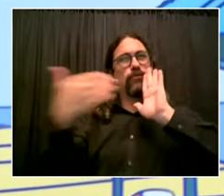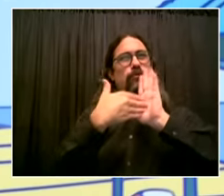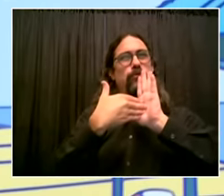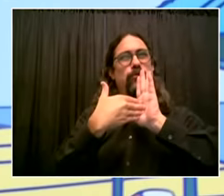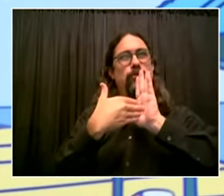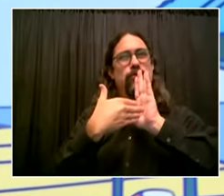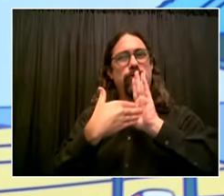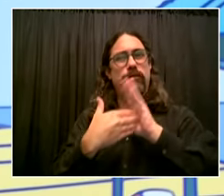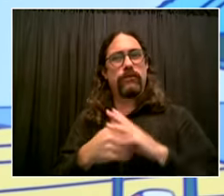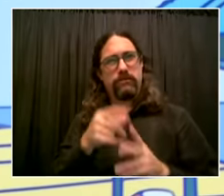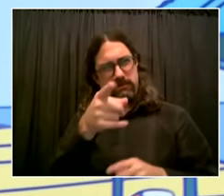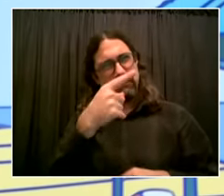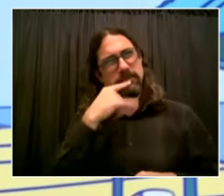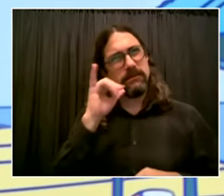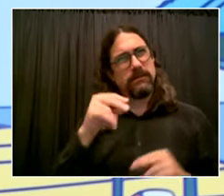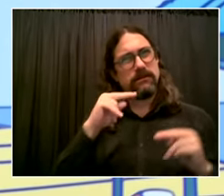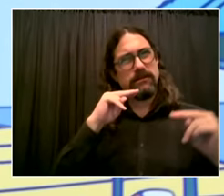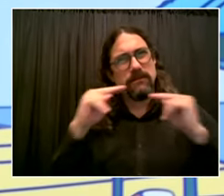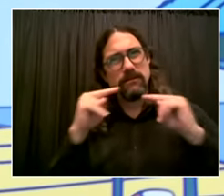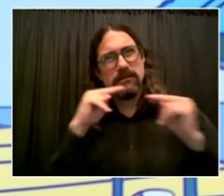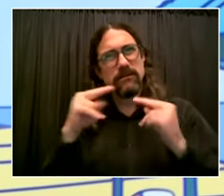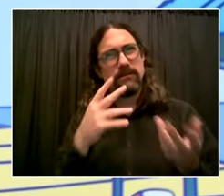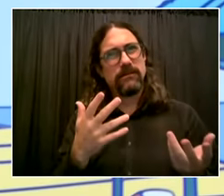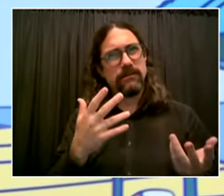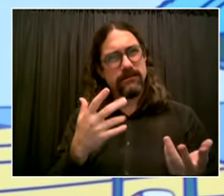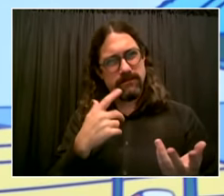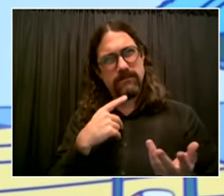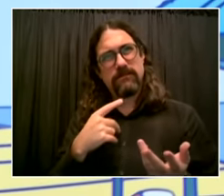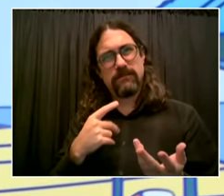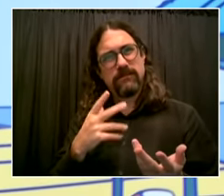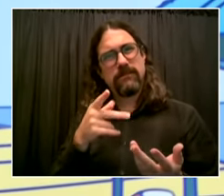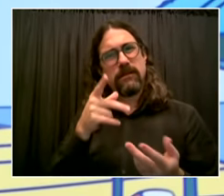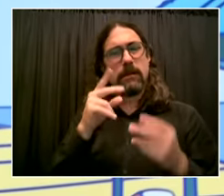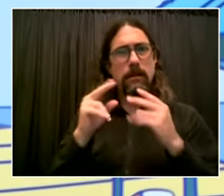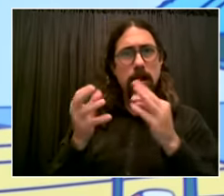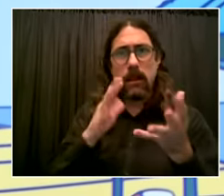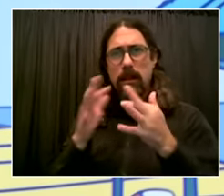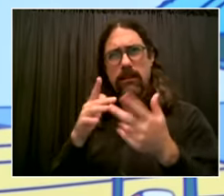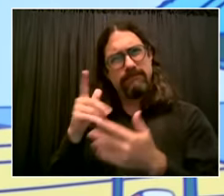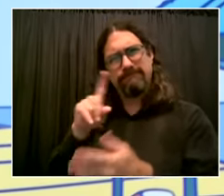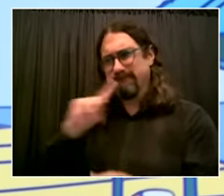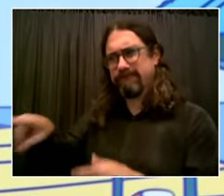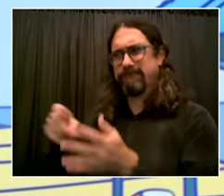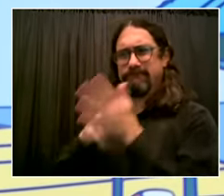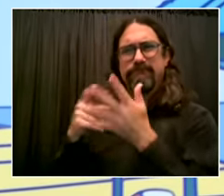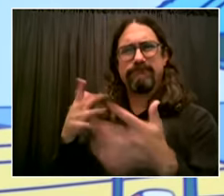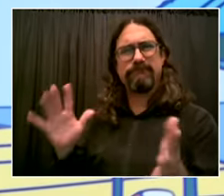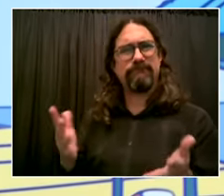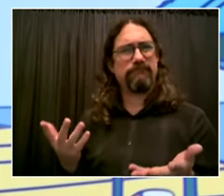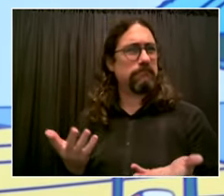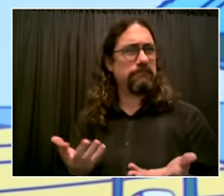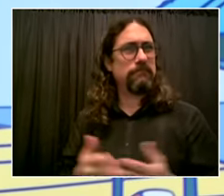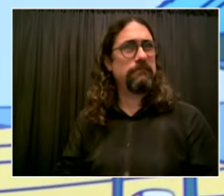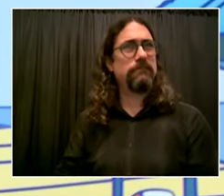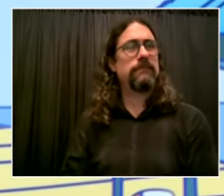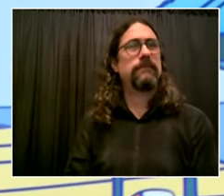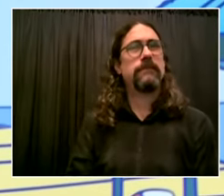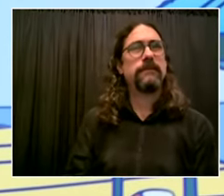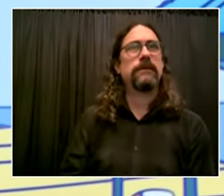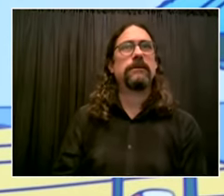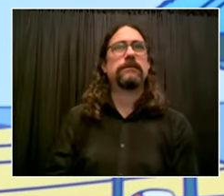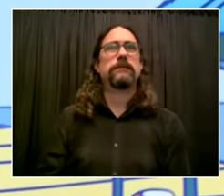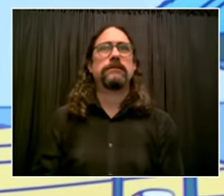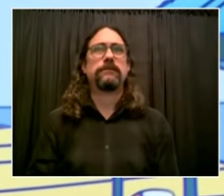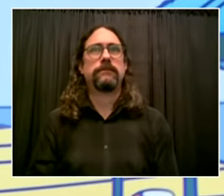level of complexity here uh should not be underestimated and i do appreciate the pressures uh that union